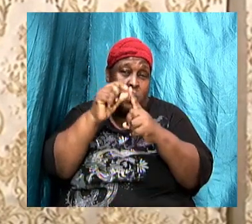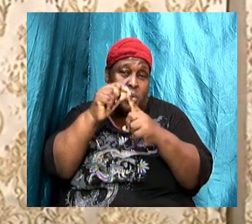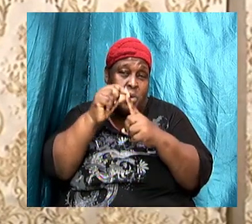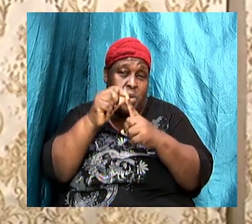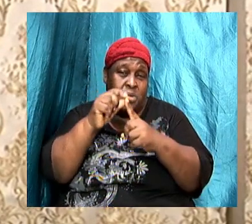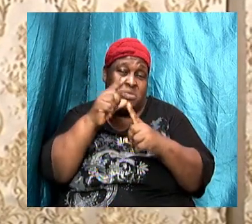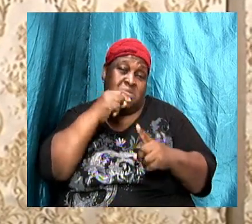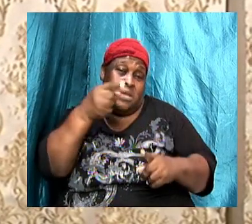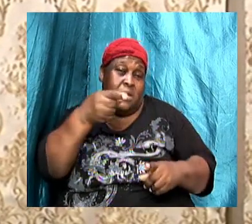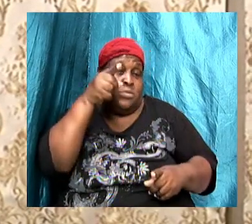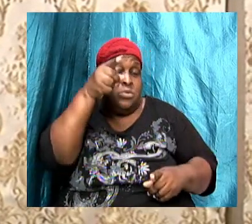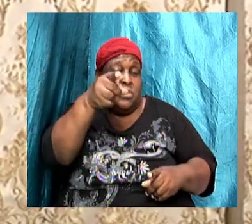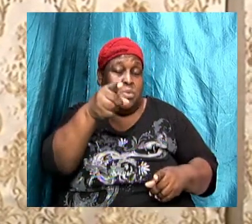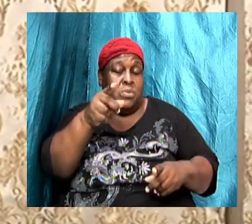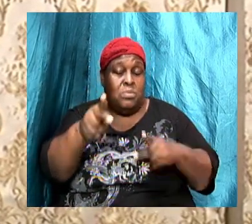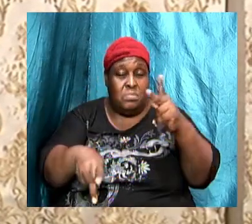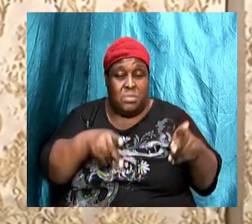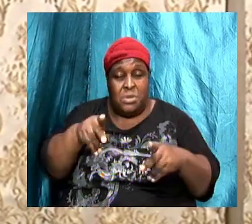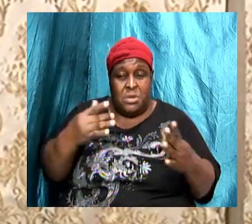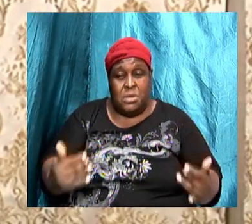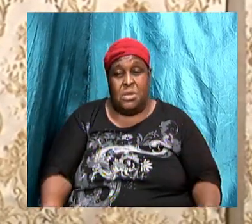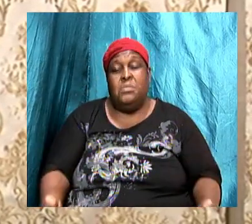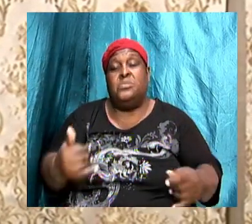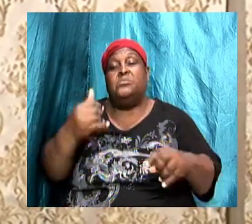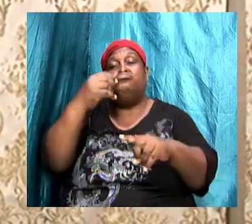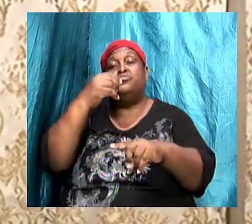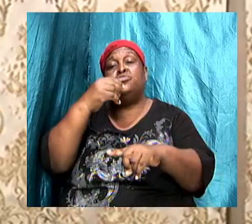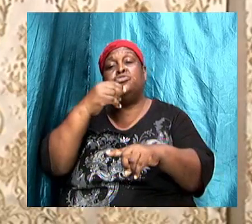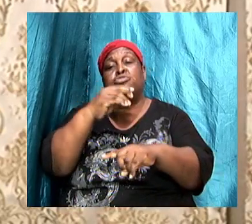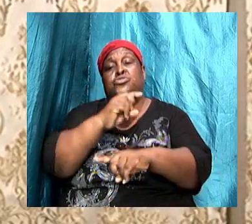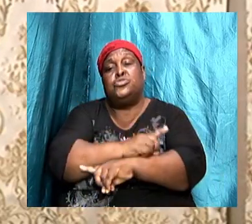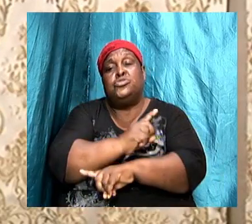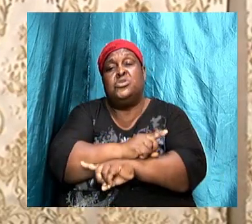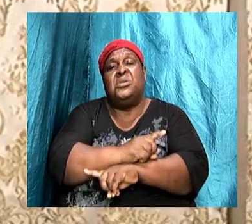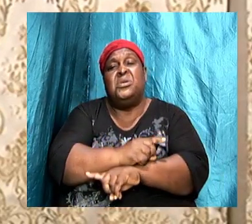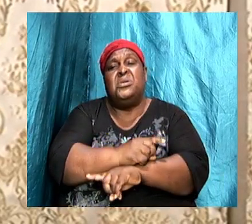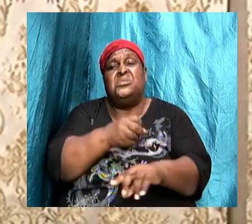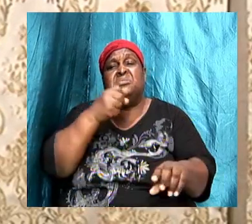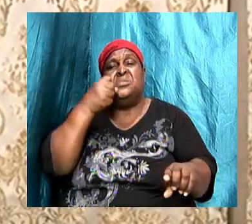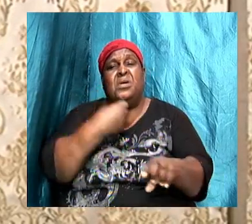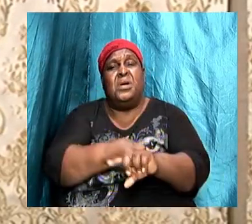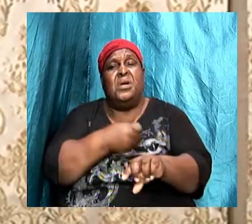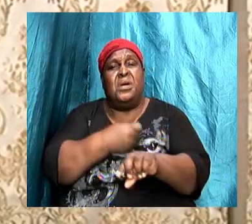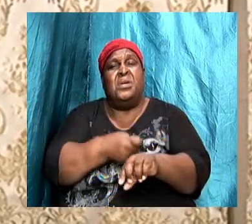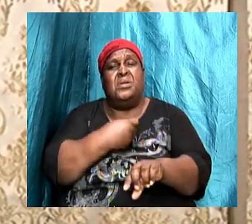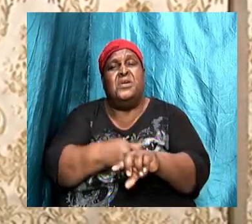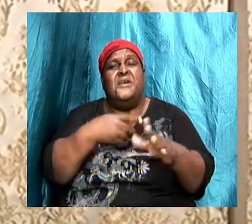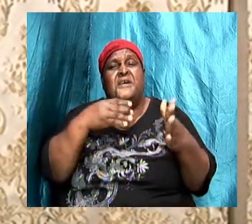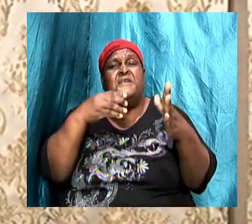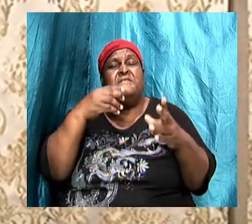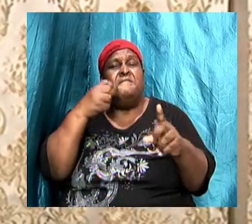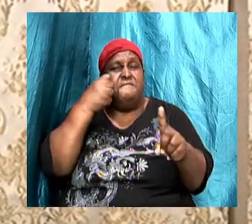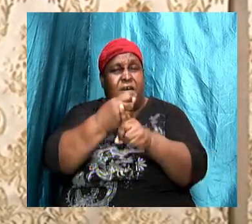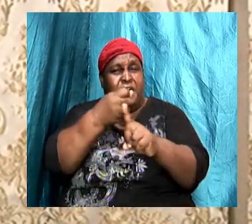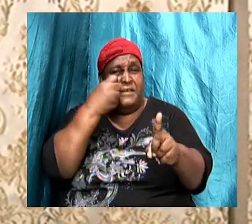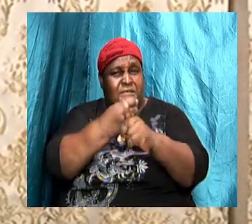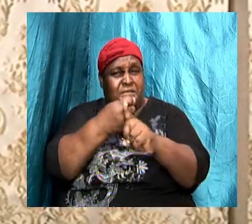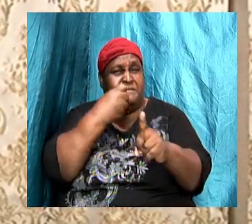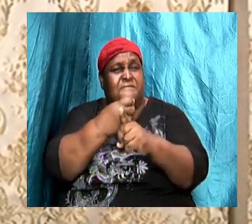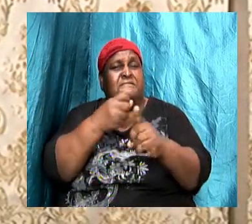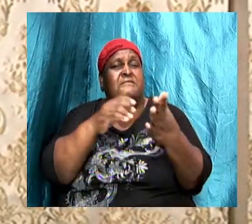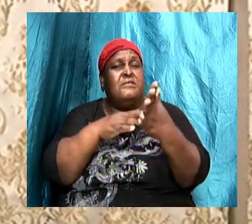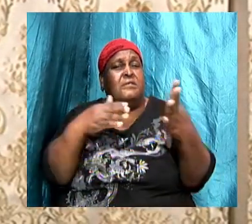people today, this evening. It is hard to kick against the pricks.